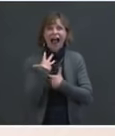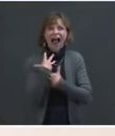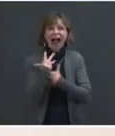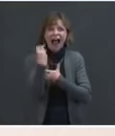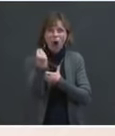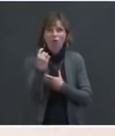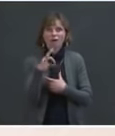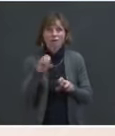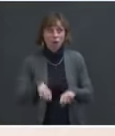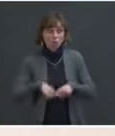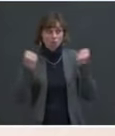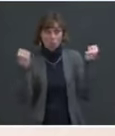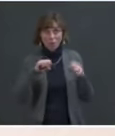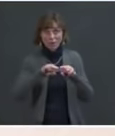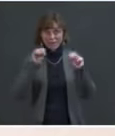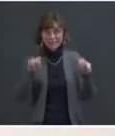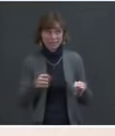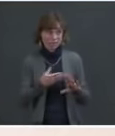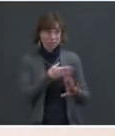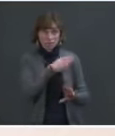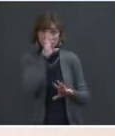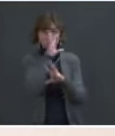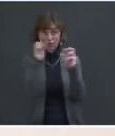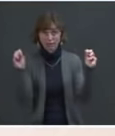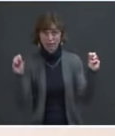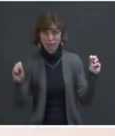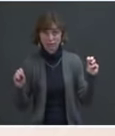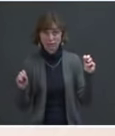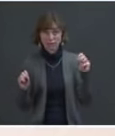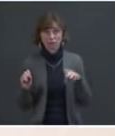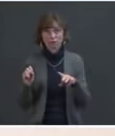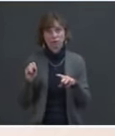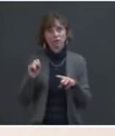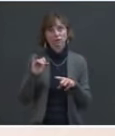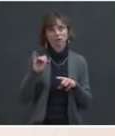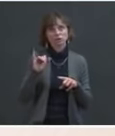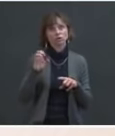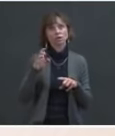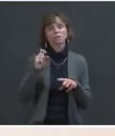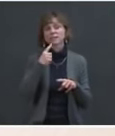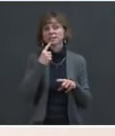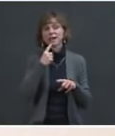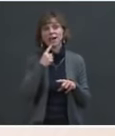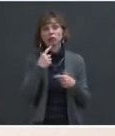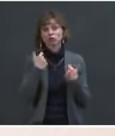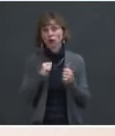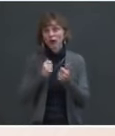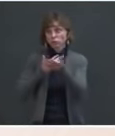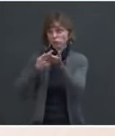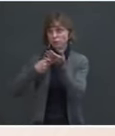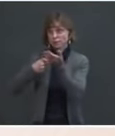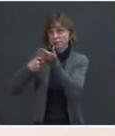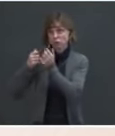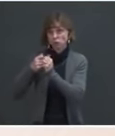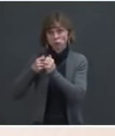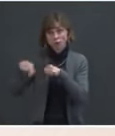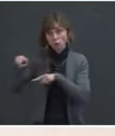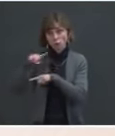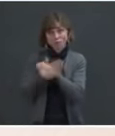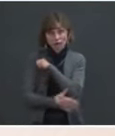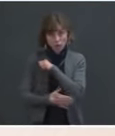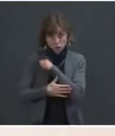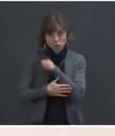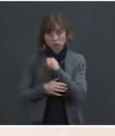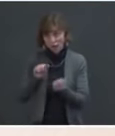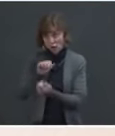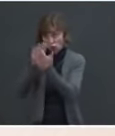Roberta, Master Jacobson referenced this in her opening as well. When it comes to engagement with countries addressing the root causes, we couldn't start doing